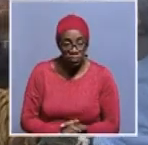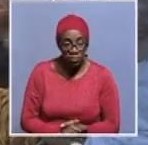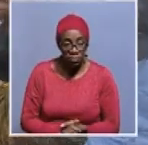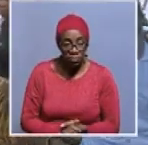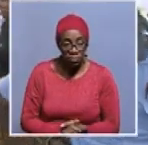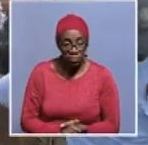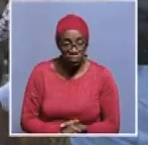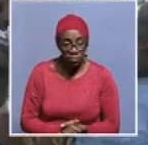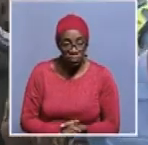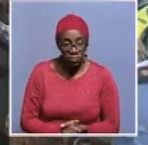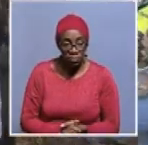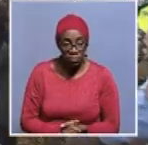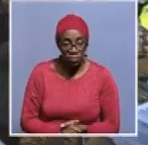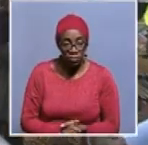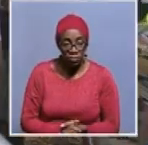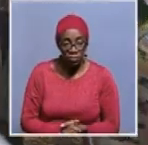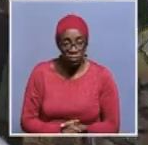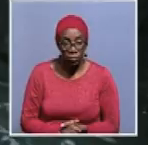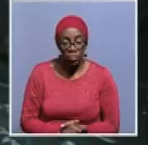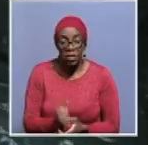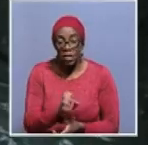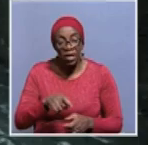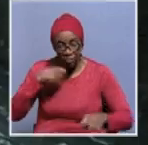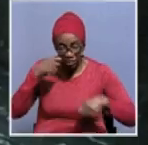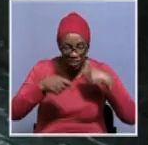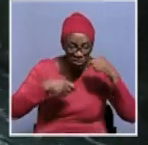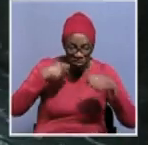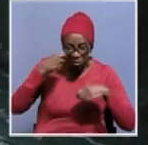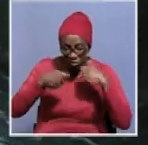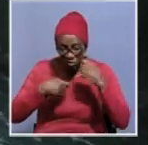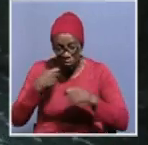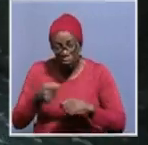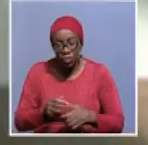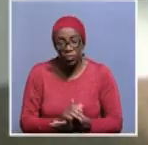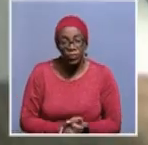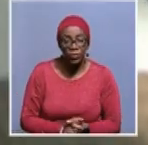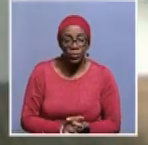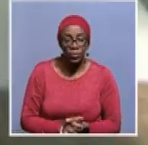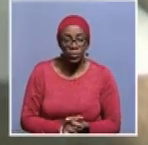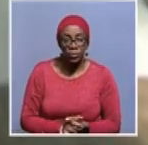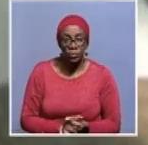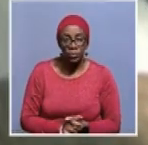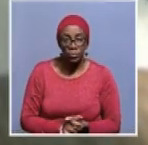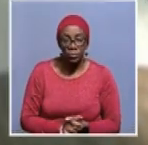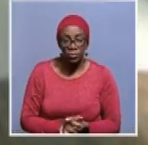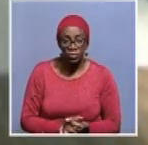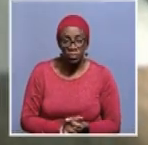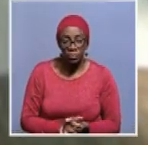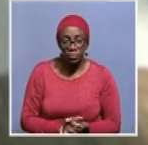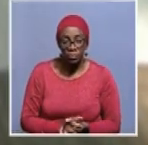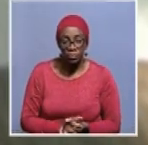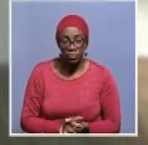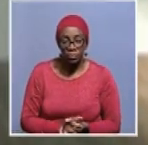after welcoming remarks we're going to have an opening hymn as you might know that um that all the decisions